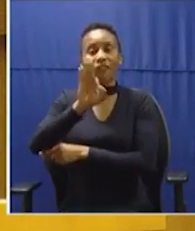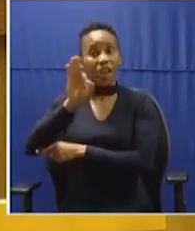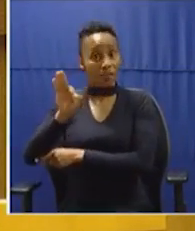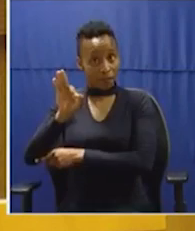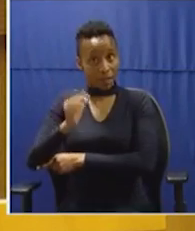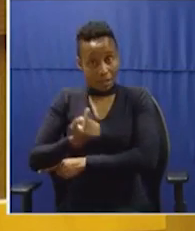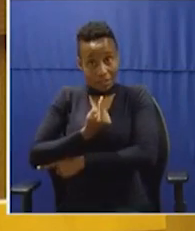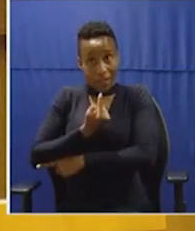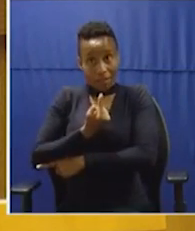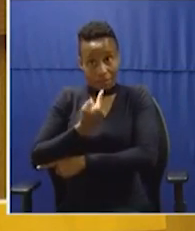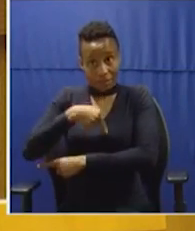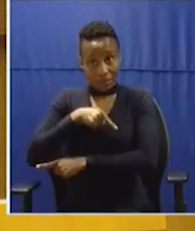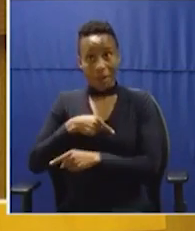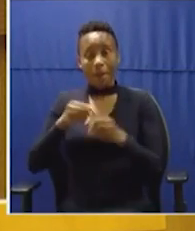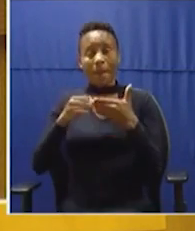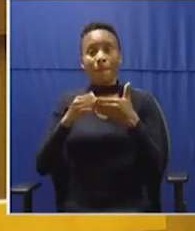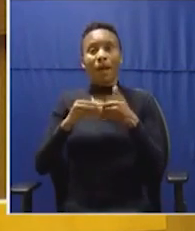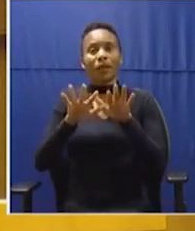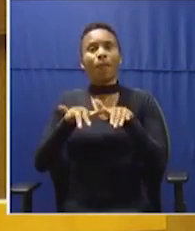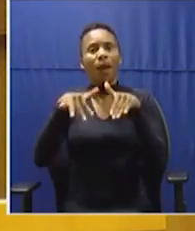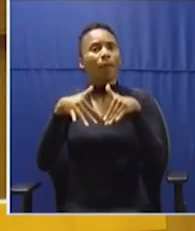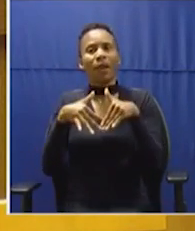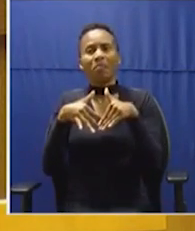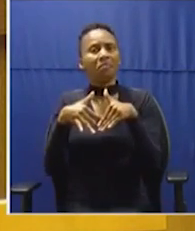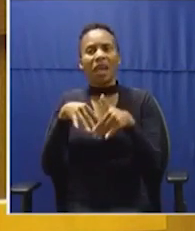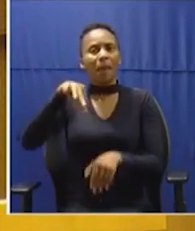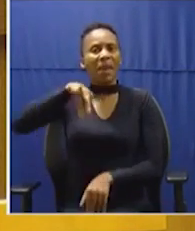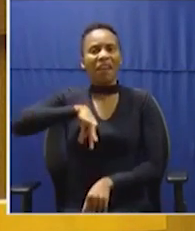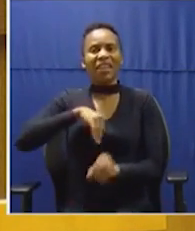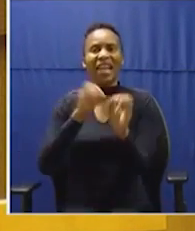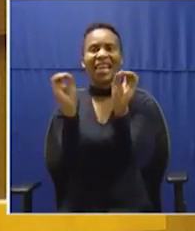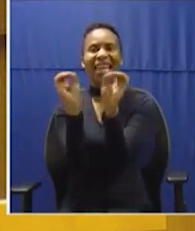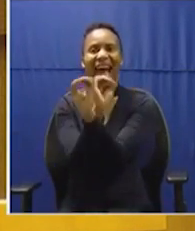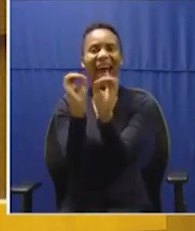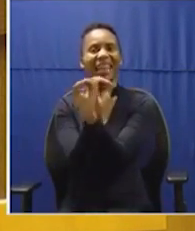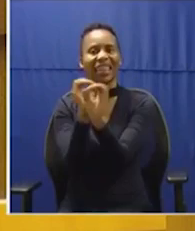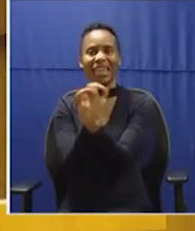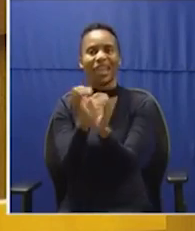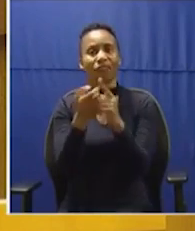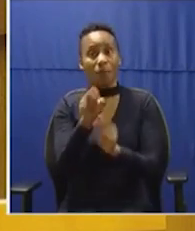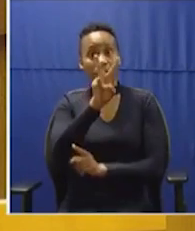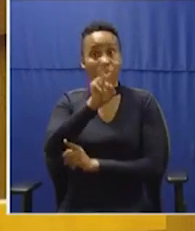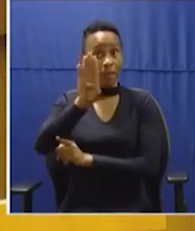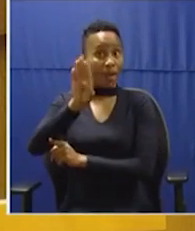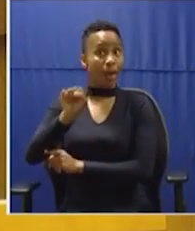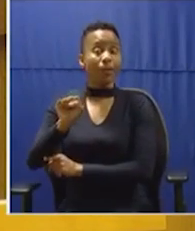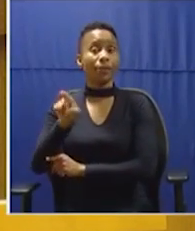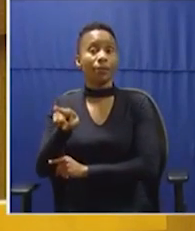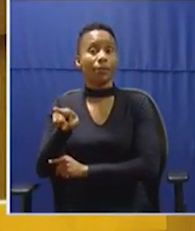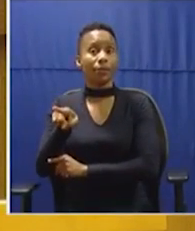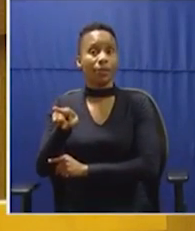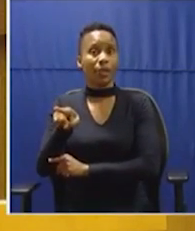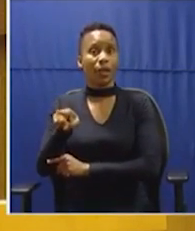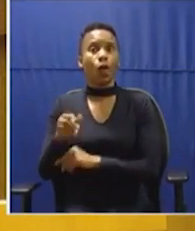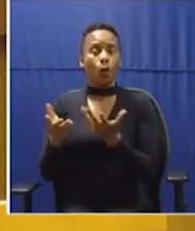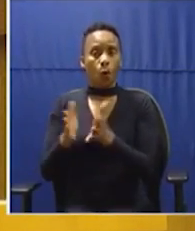ourselves as members of Parliament never benefited anything from the VBS looting and the